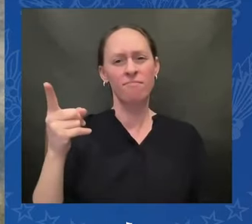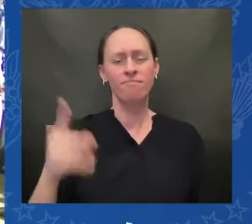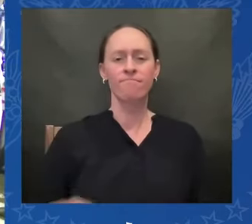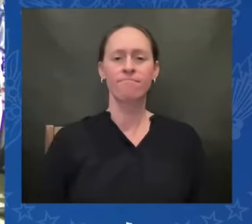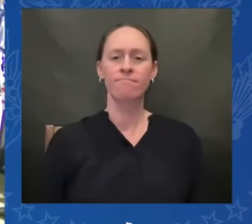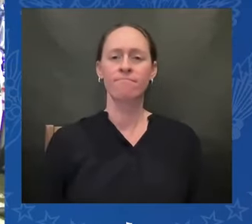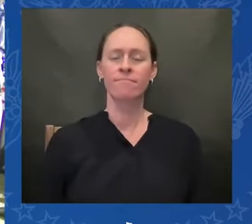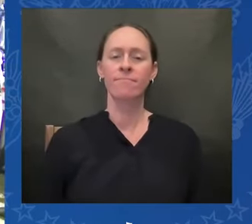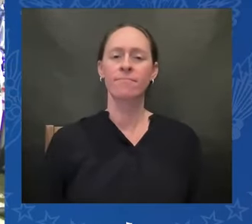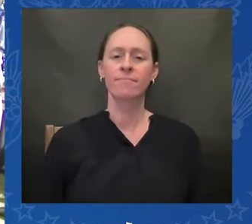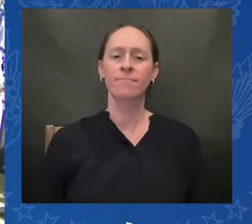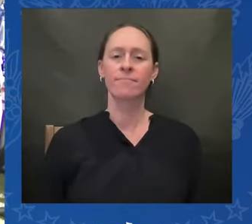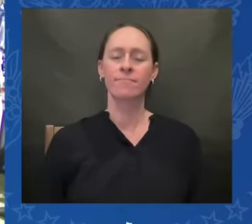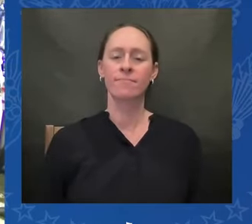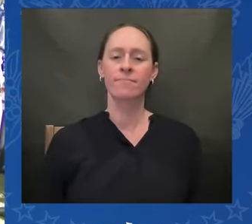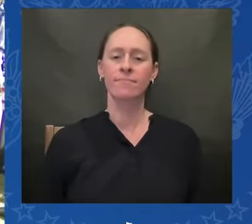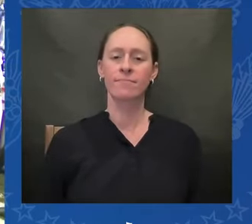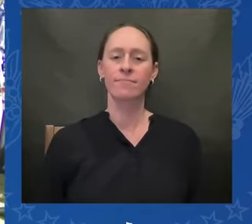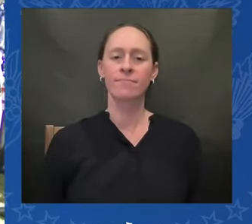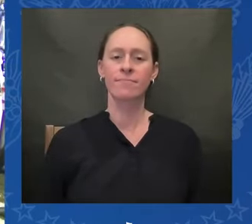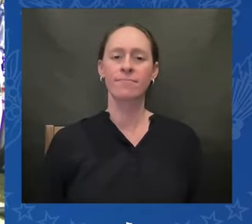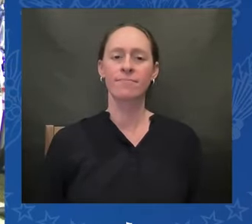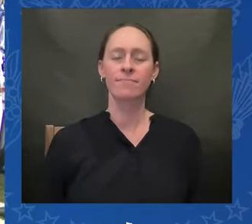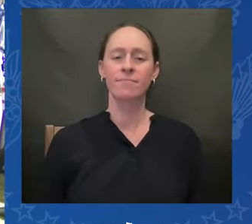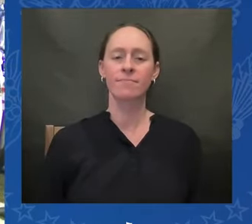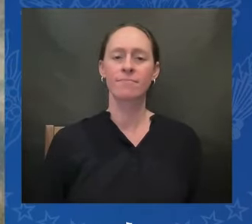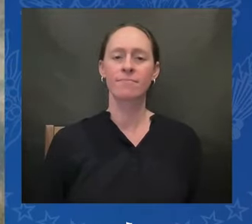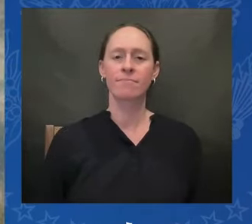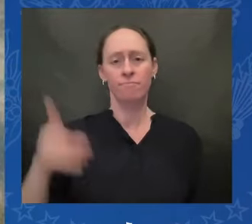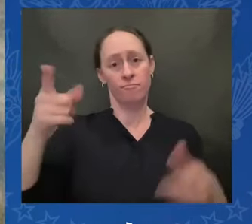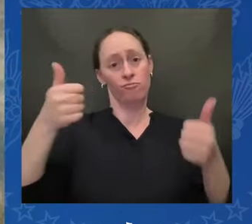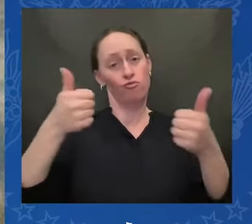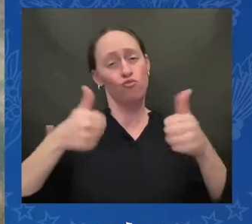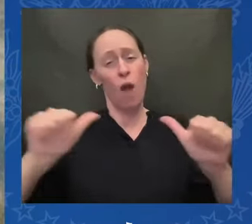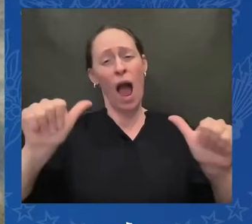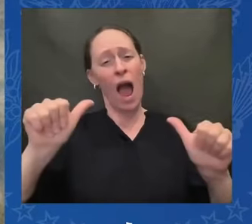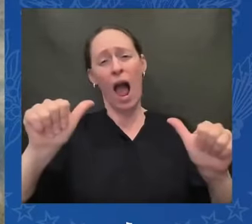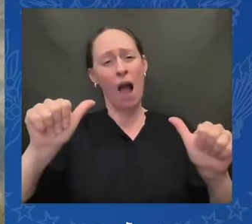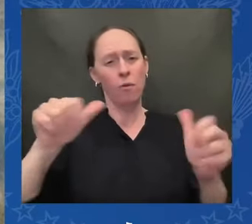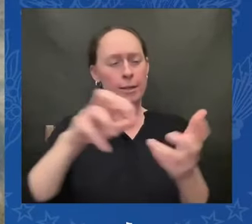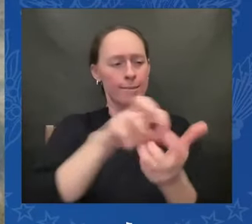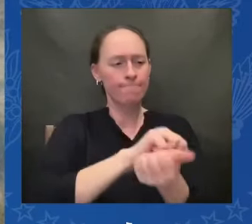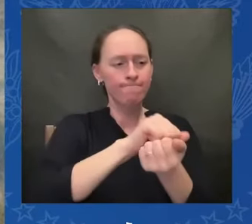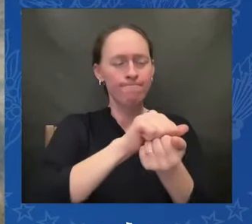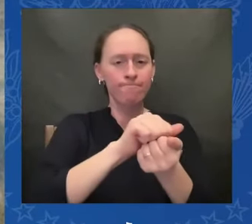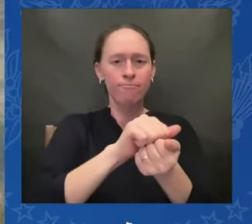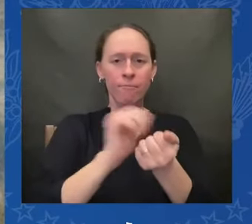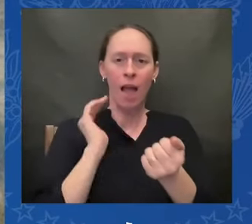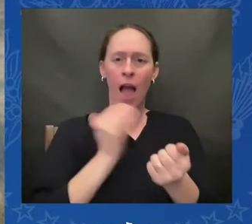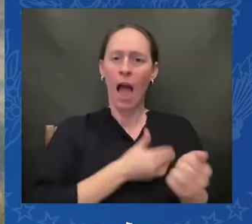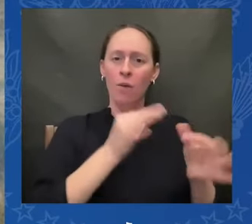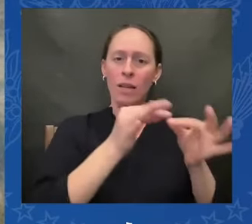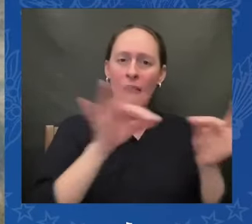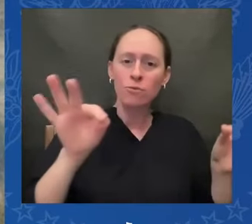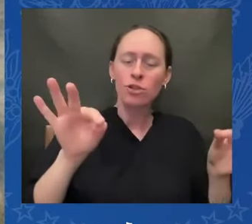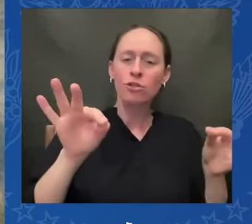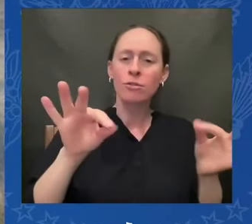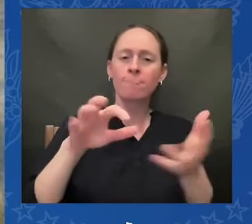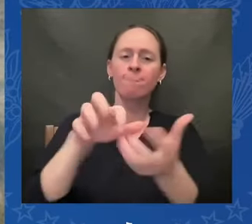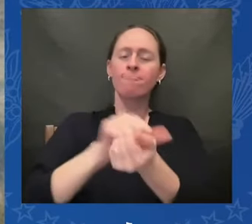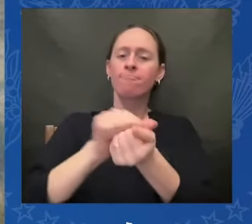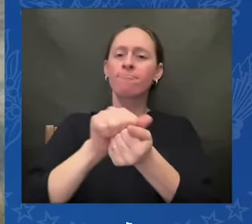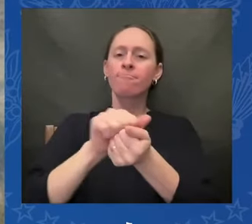it failed to annihilate our languages our traditions our life ways it failed to destroy